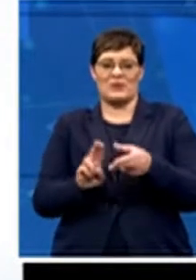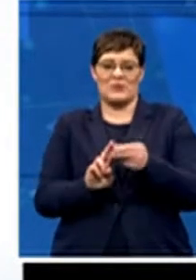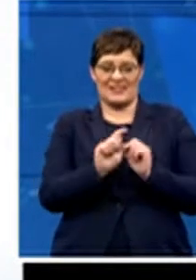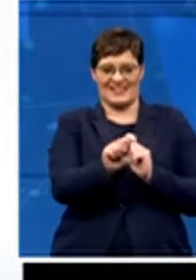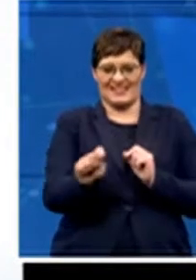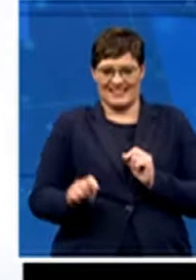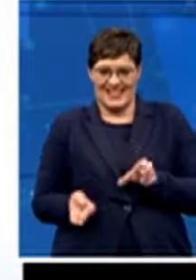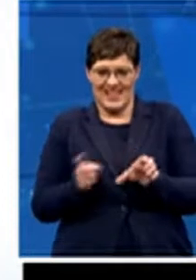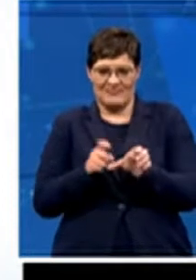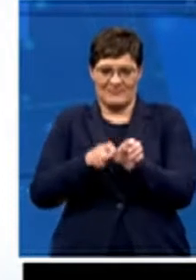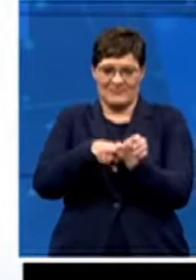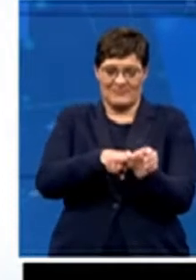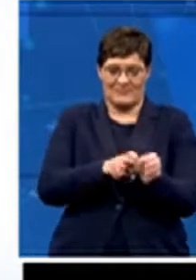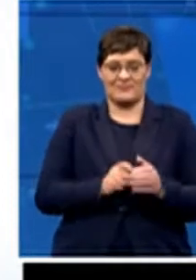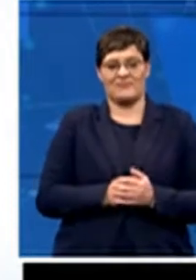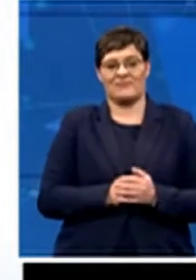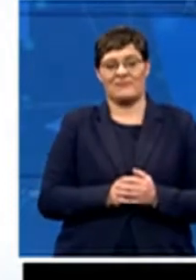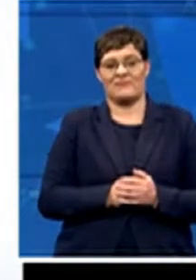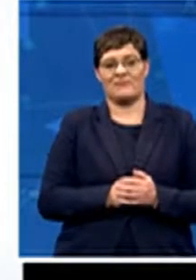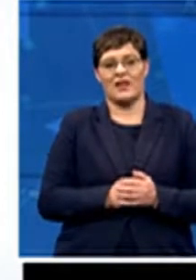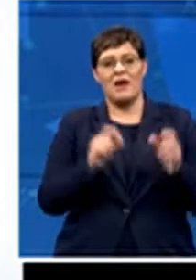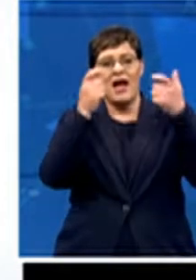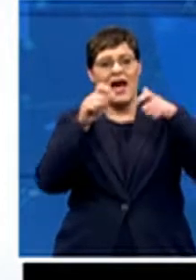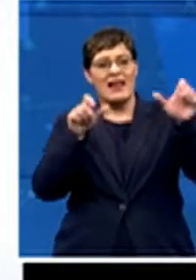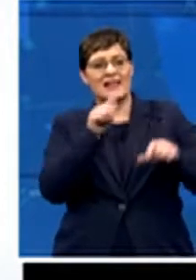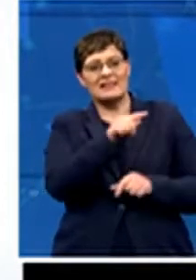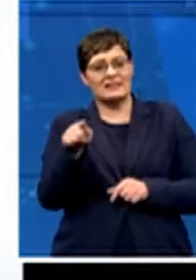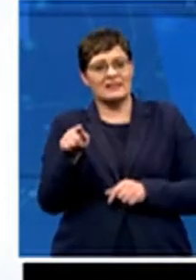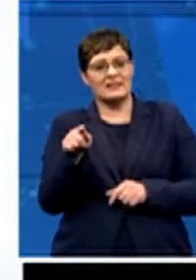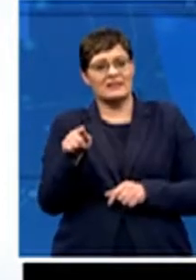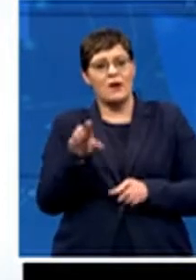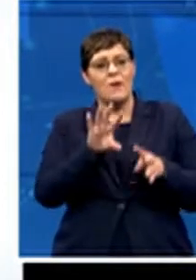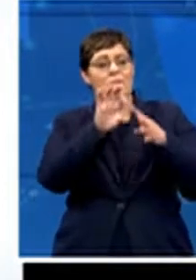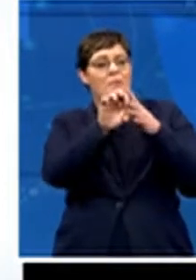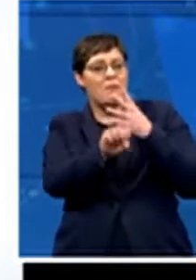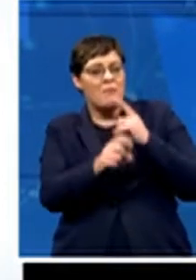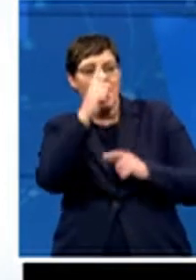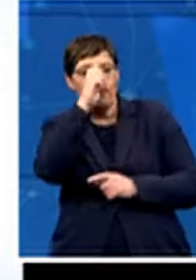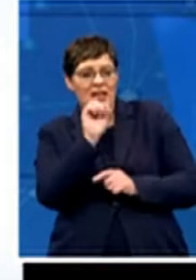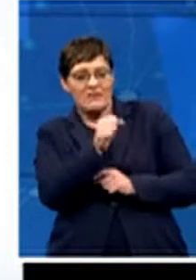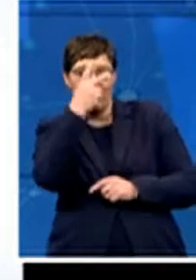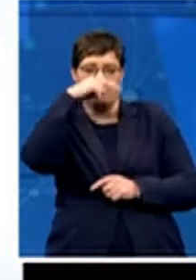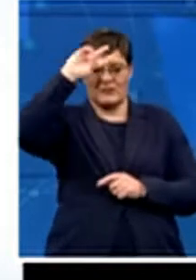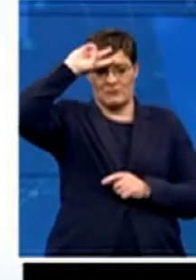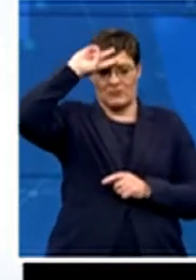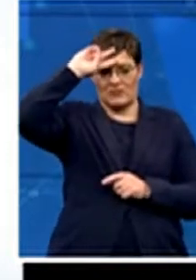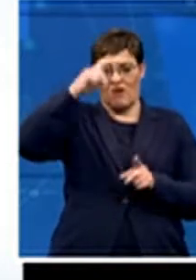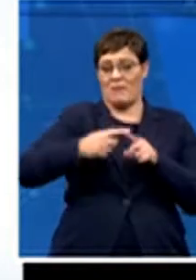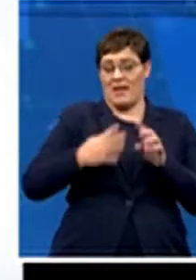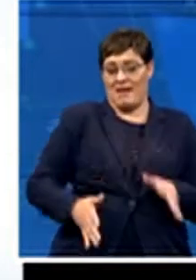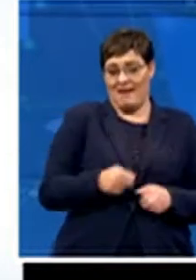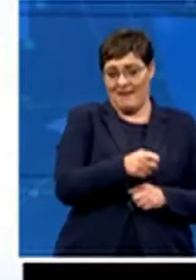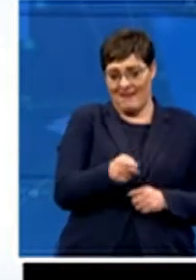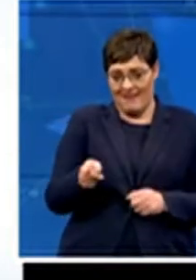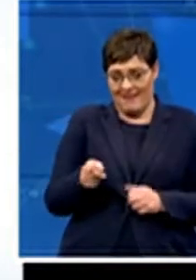highlighted here some, these were the findings and the beliefs and perceptions of these players and key informants about